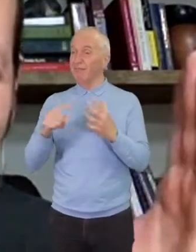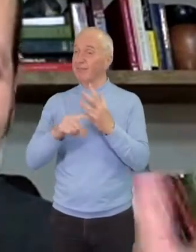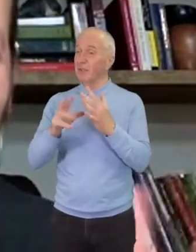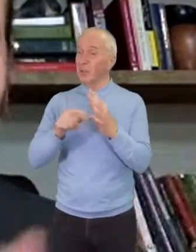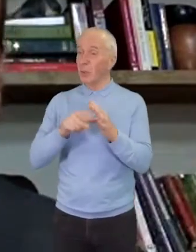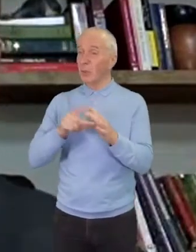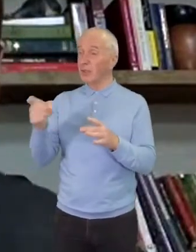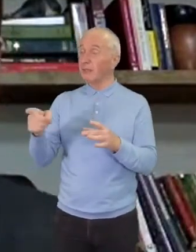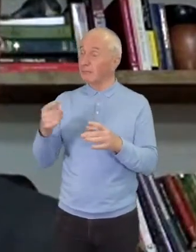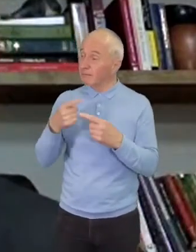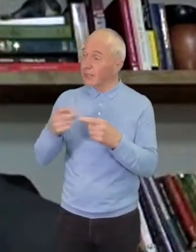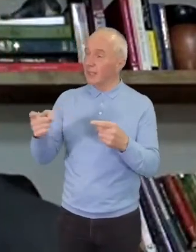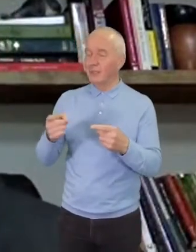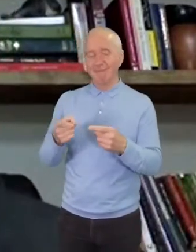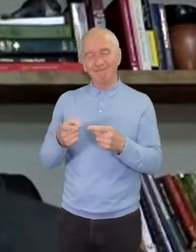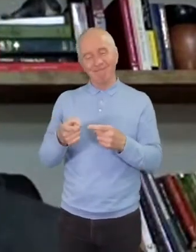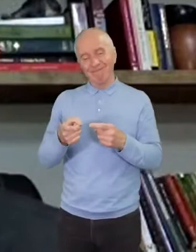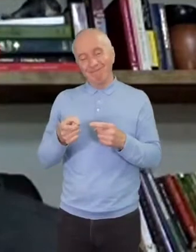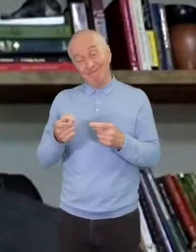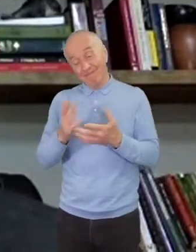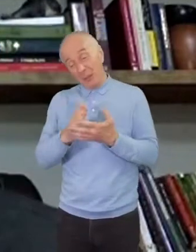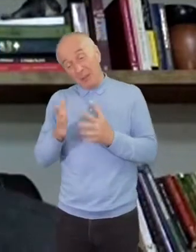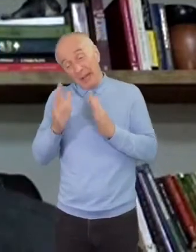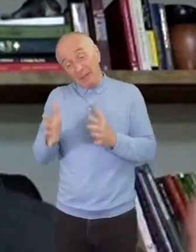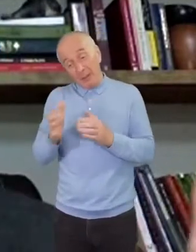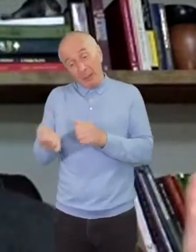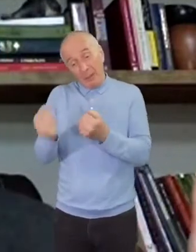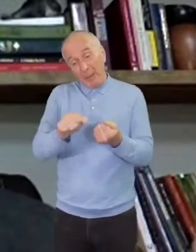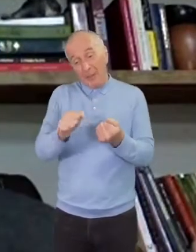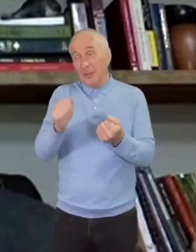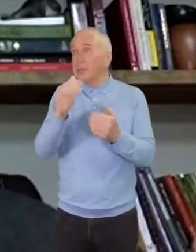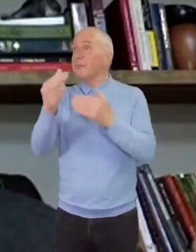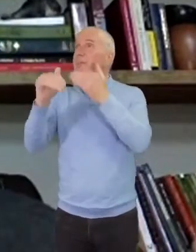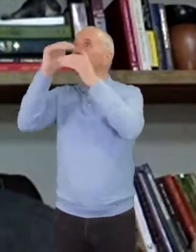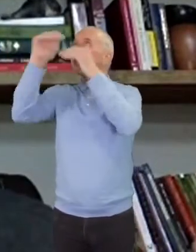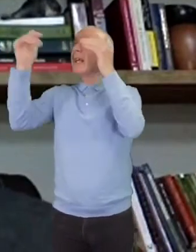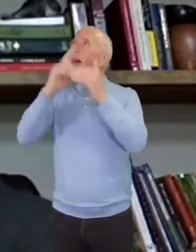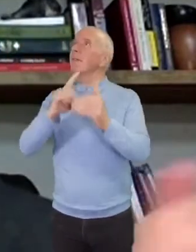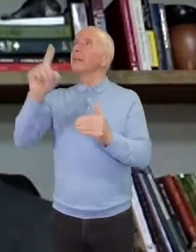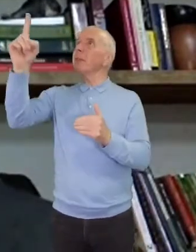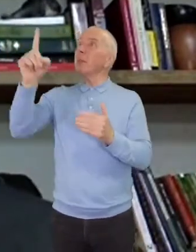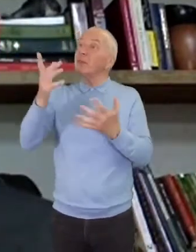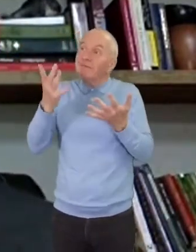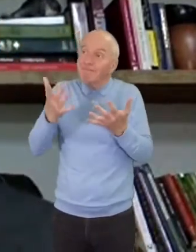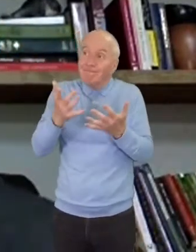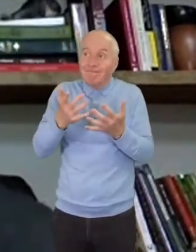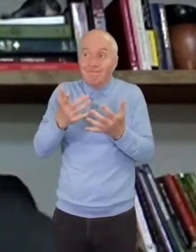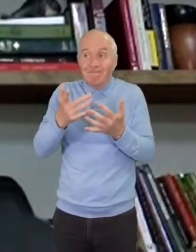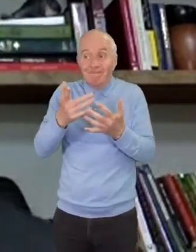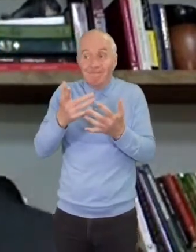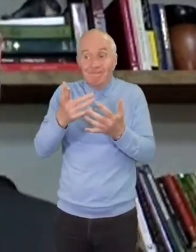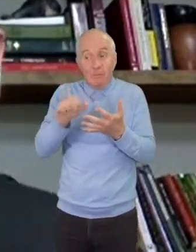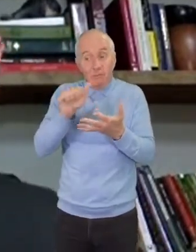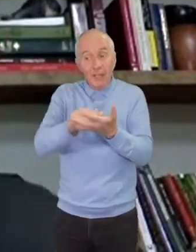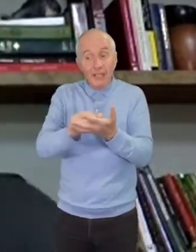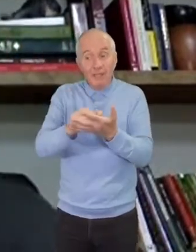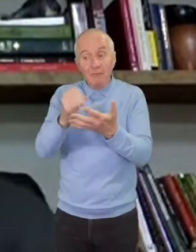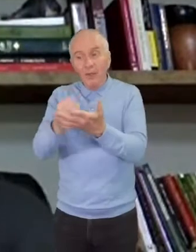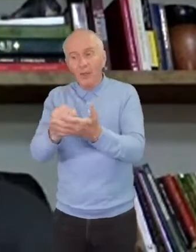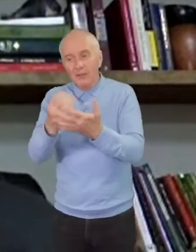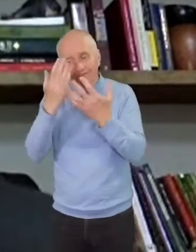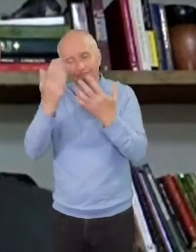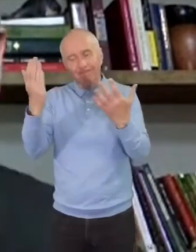might not have to be Baptist to get into heaven, but why take a chance? So he's